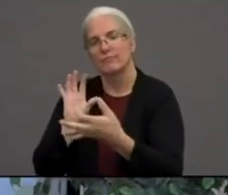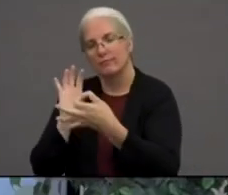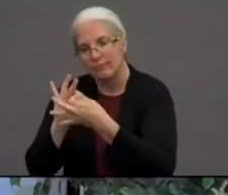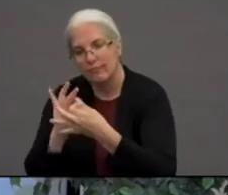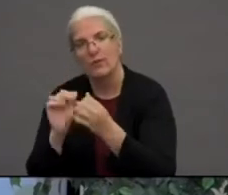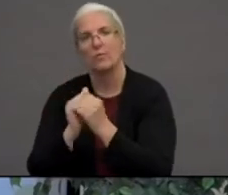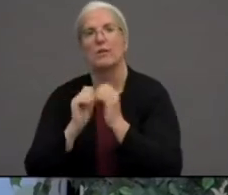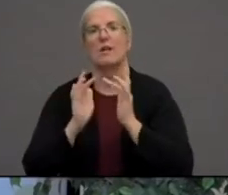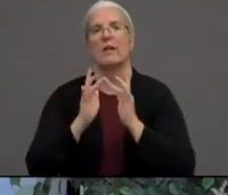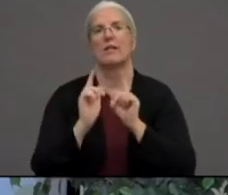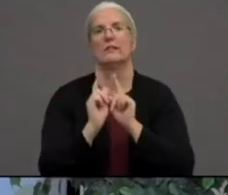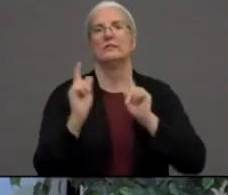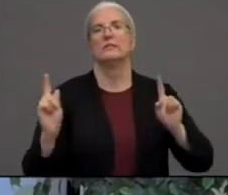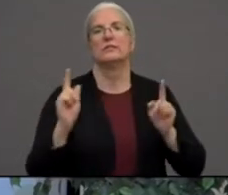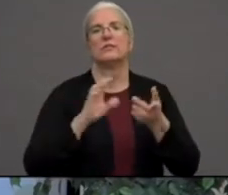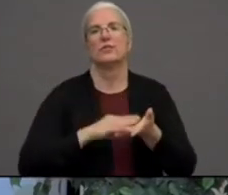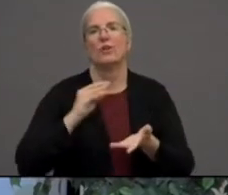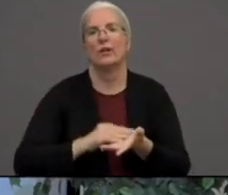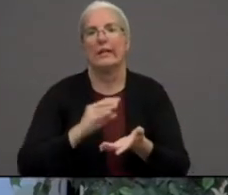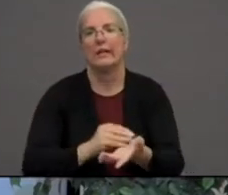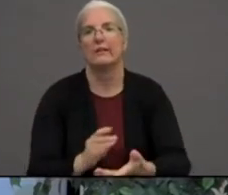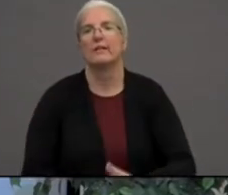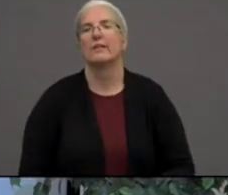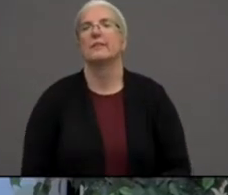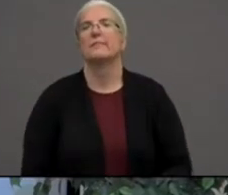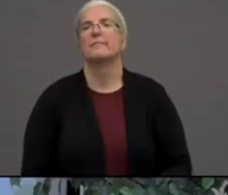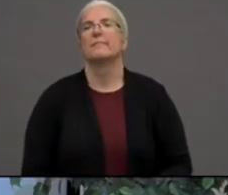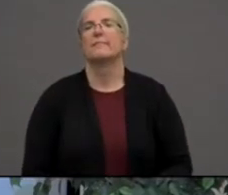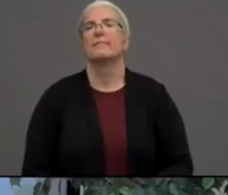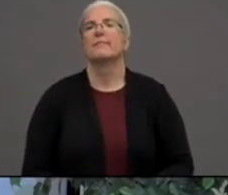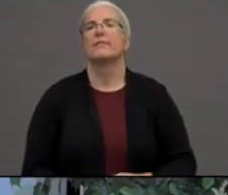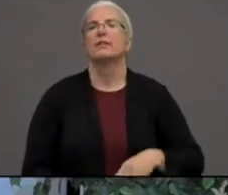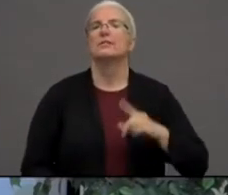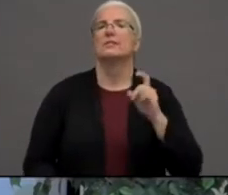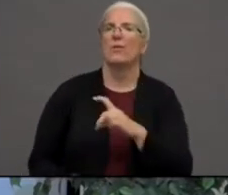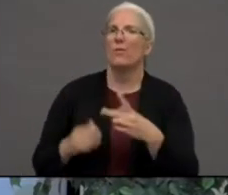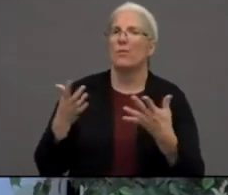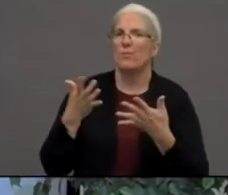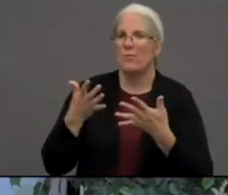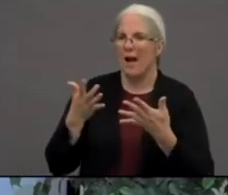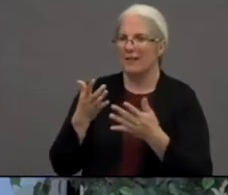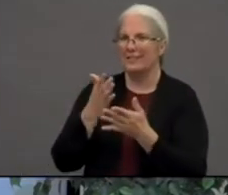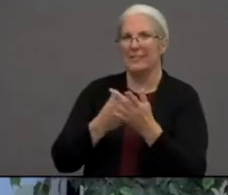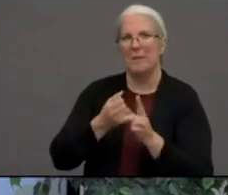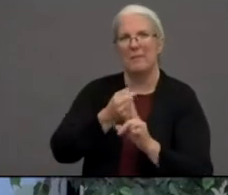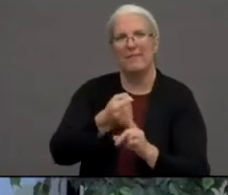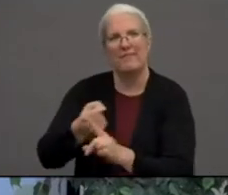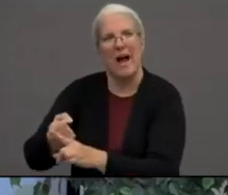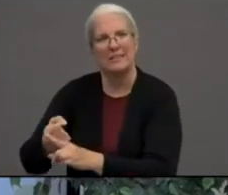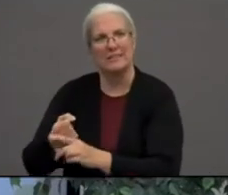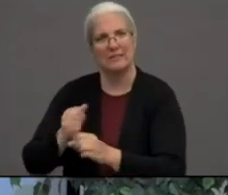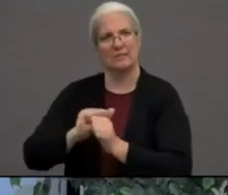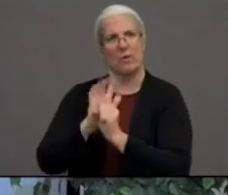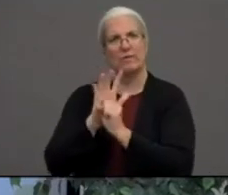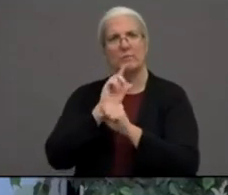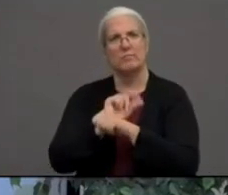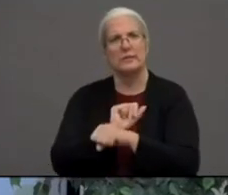of the effects that COVID is having on communities and schools in your particular area?